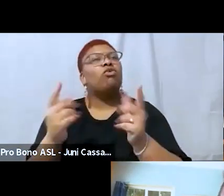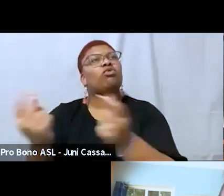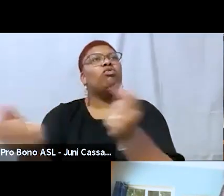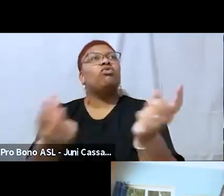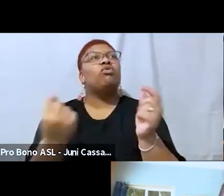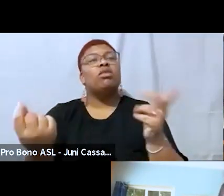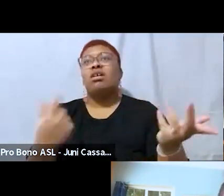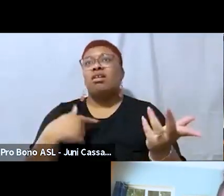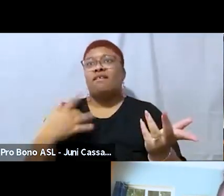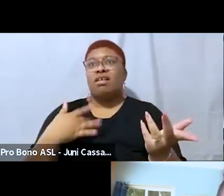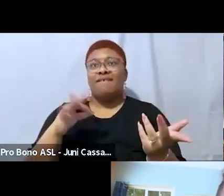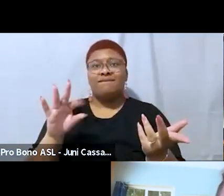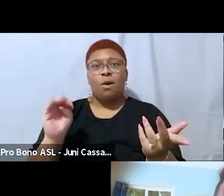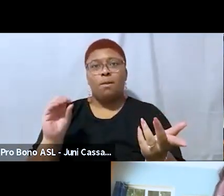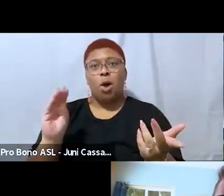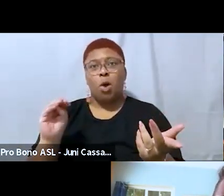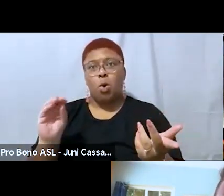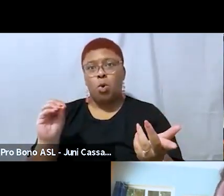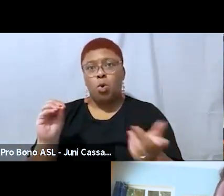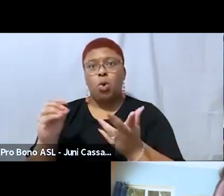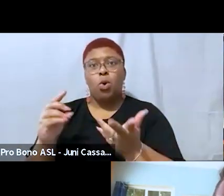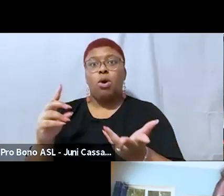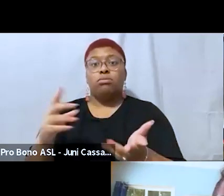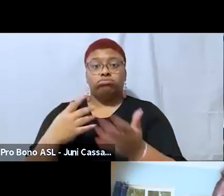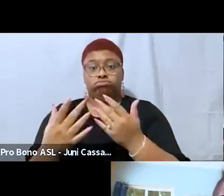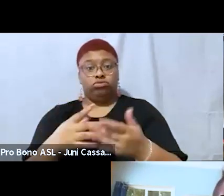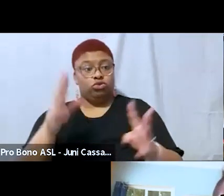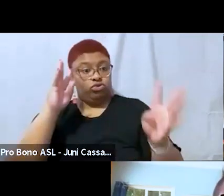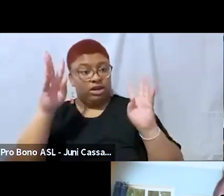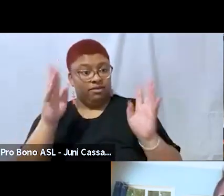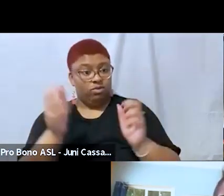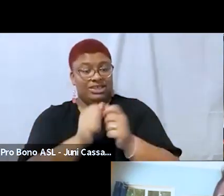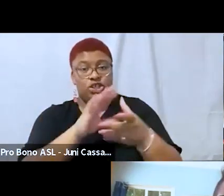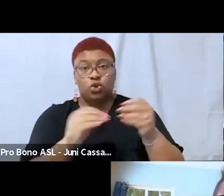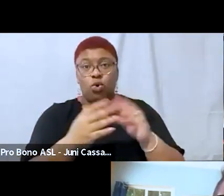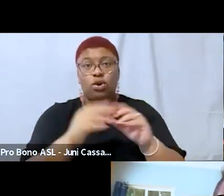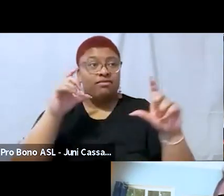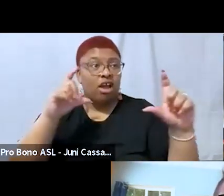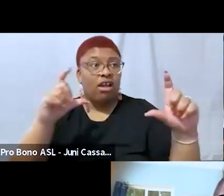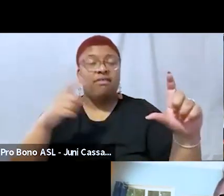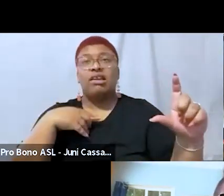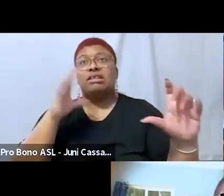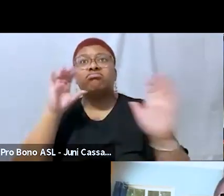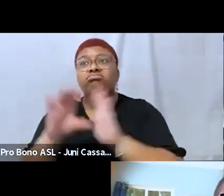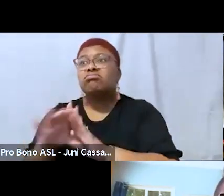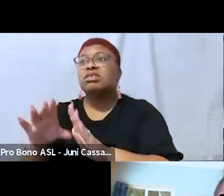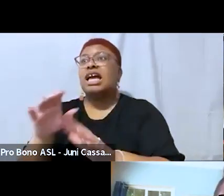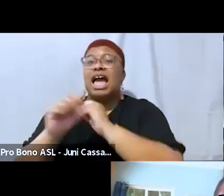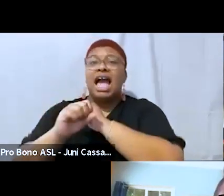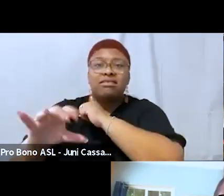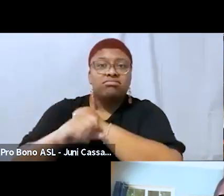creatively like stories photography imagery um advertisements